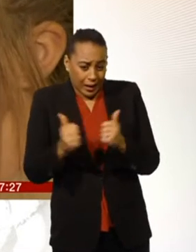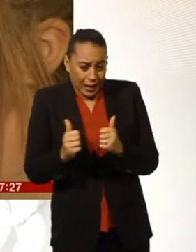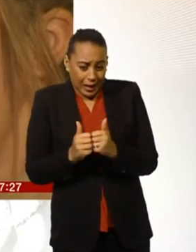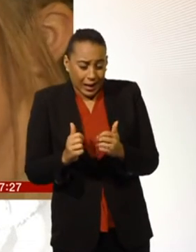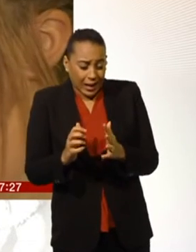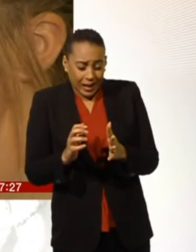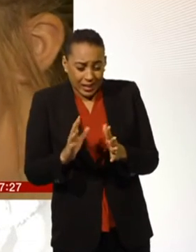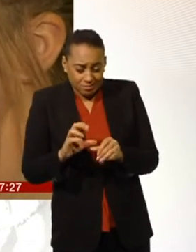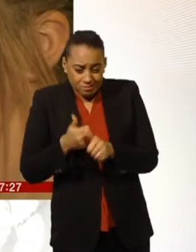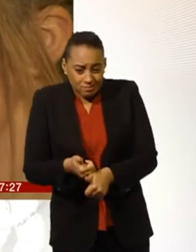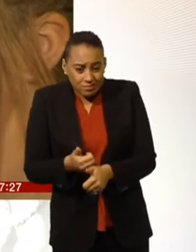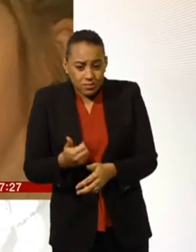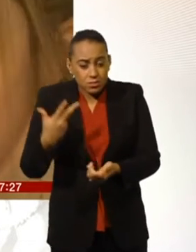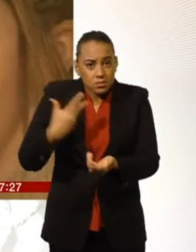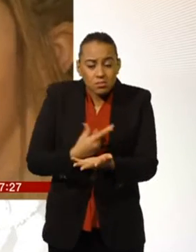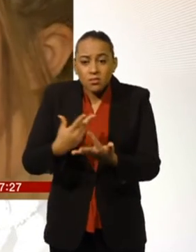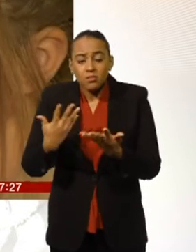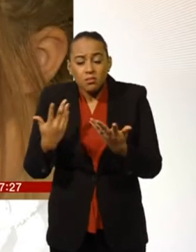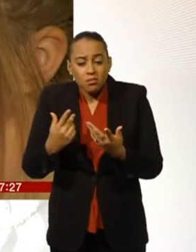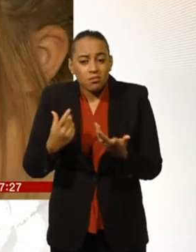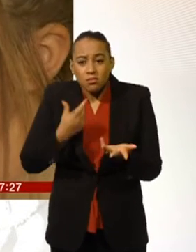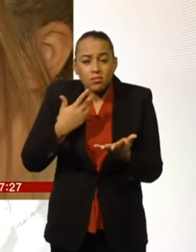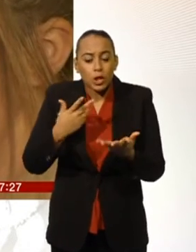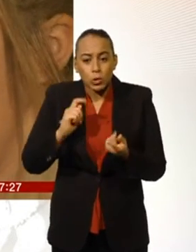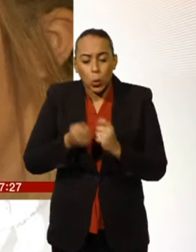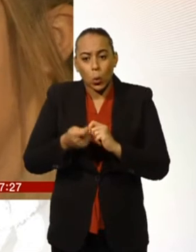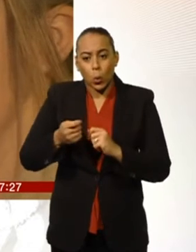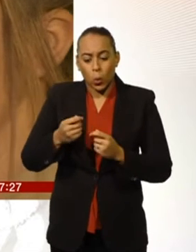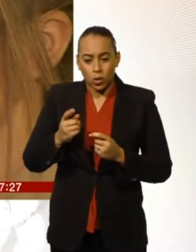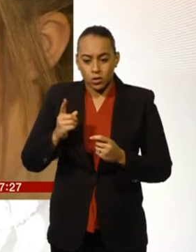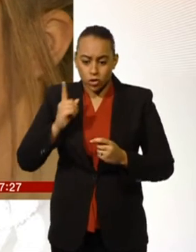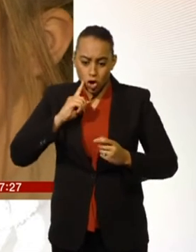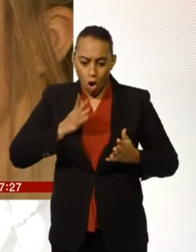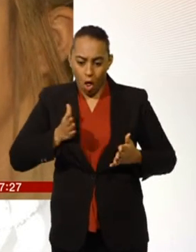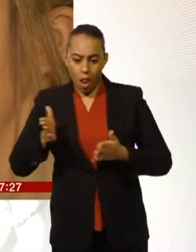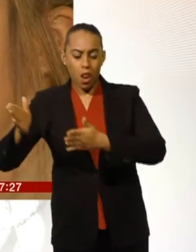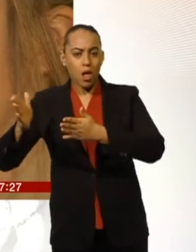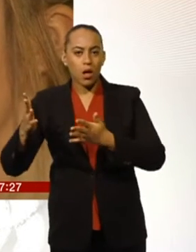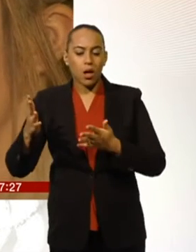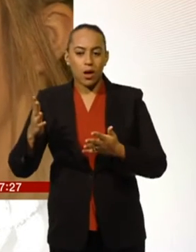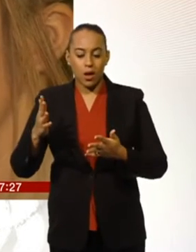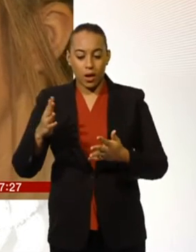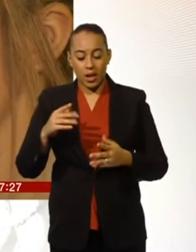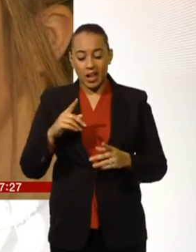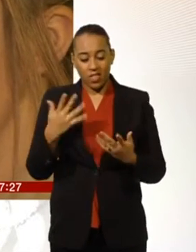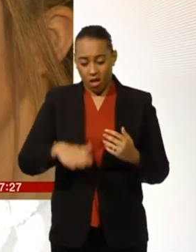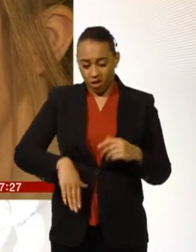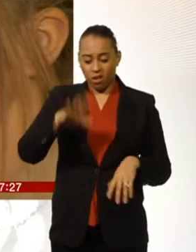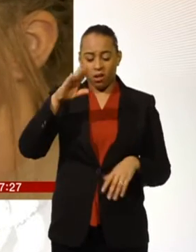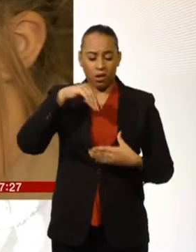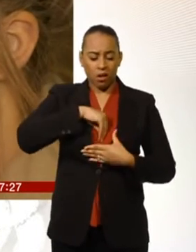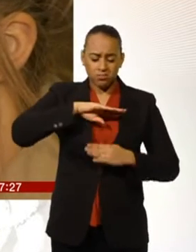here or a daughter who could have a happy life and I think again a case of